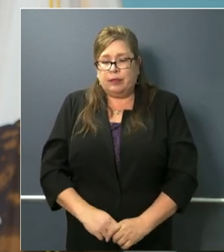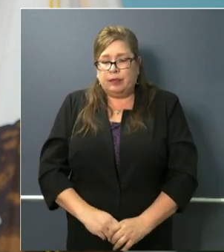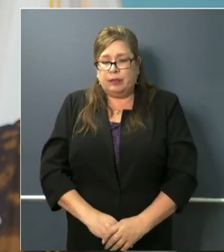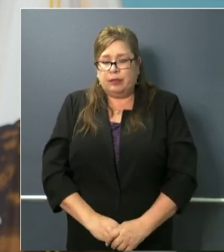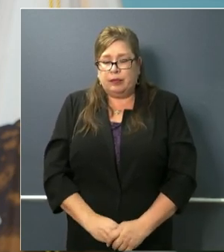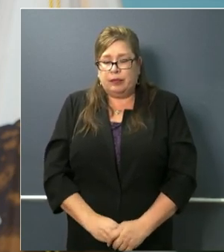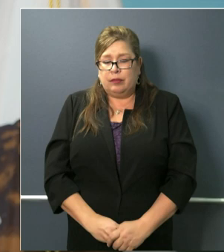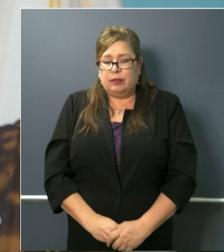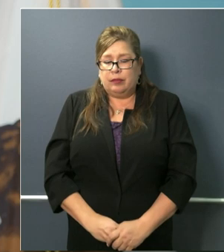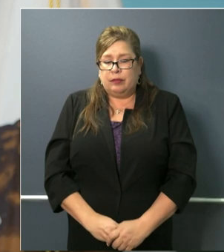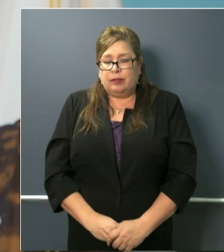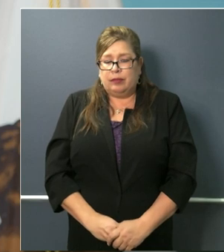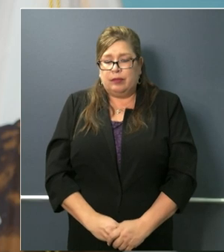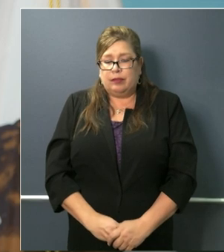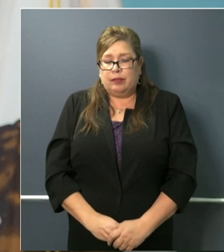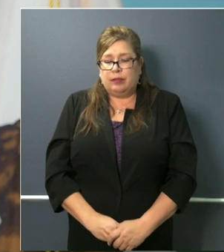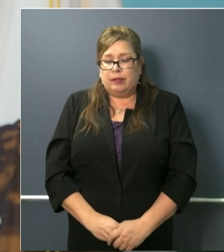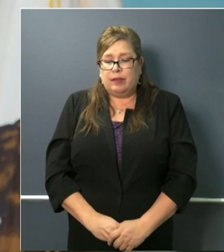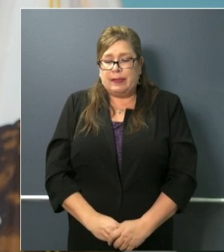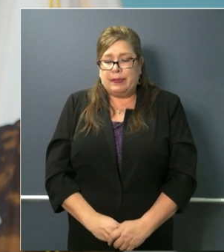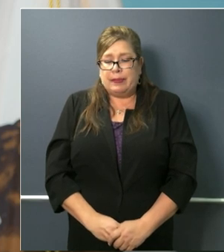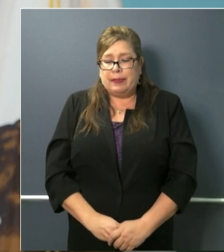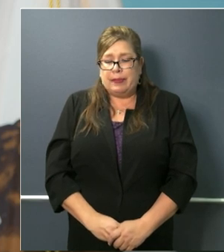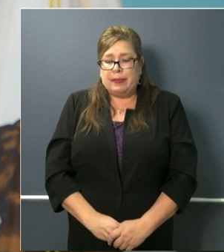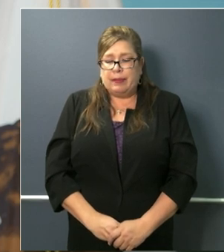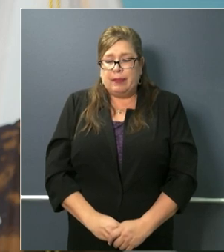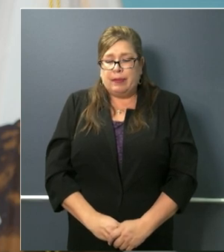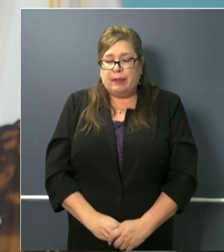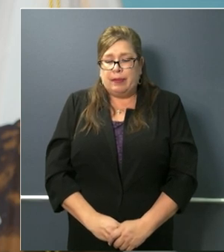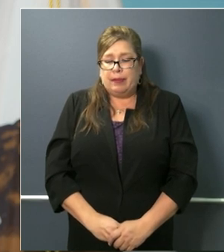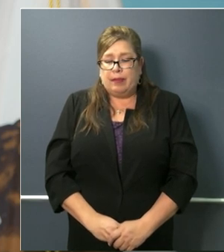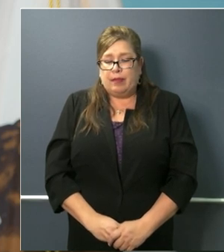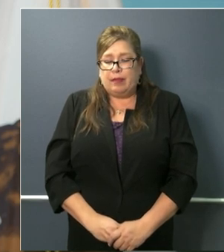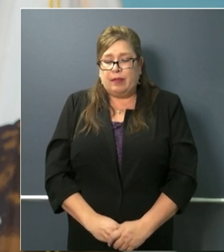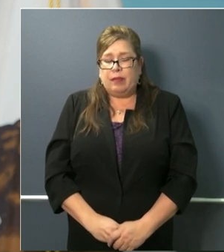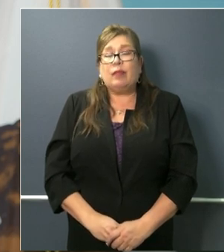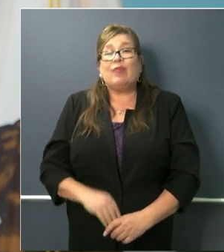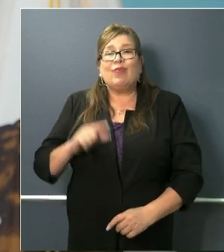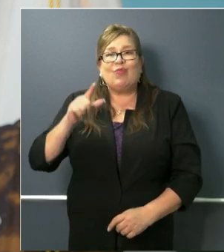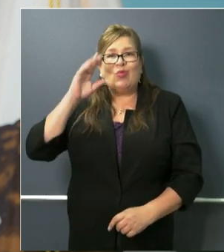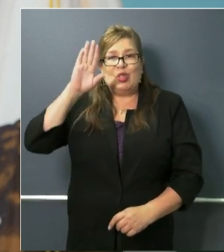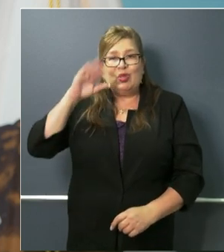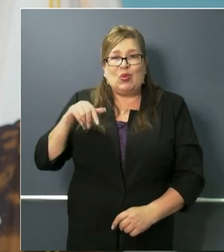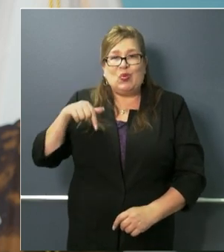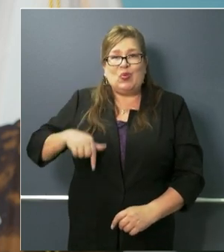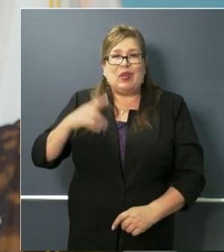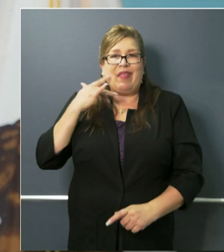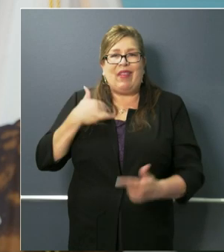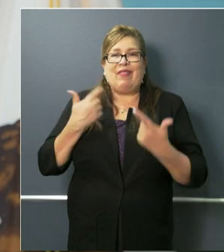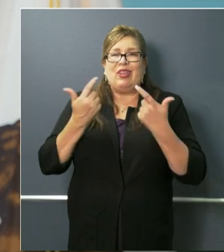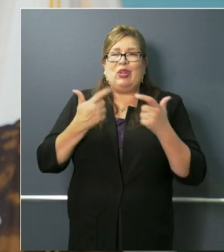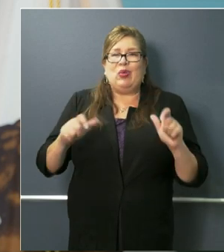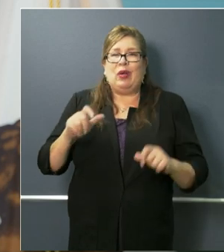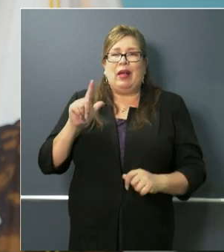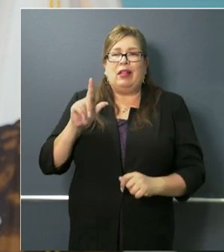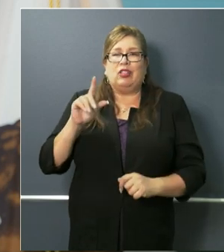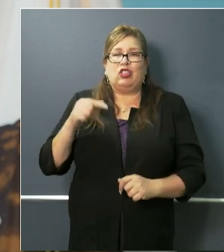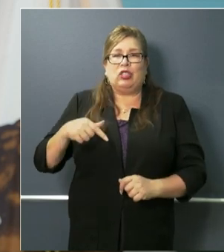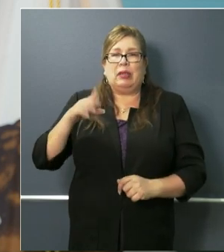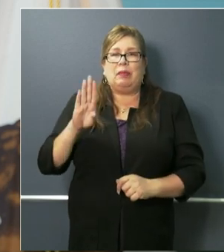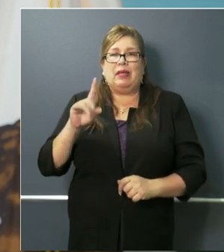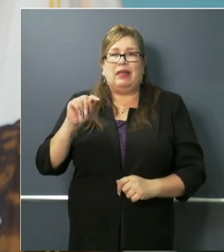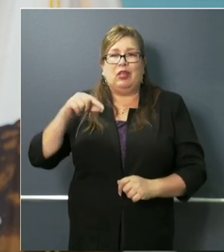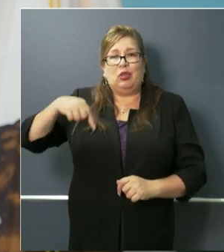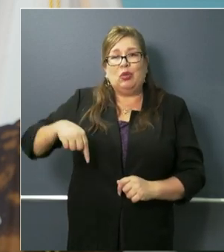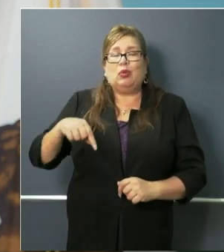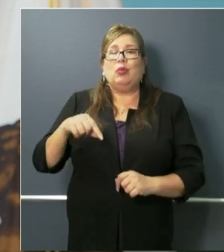lgbtq community in the united states and over a hundred health and advocacy organizations are warning that the